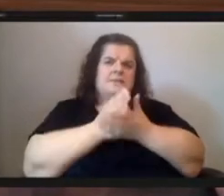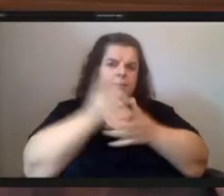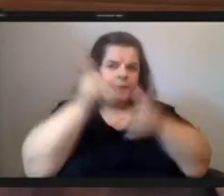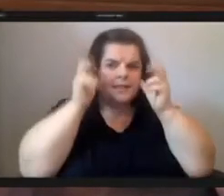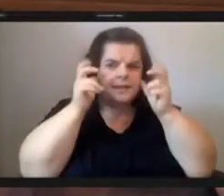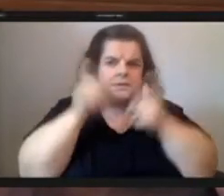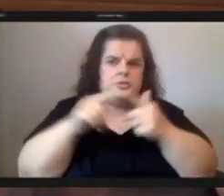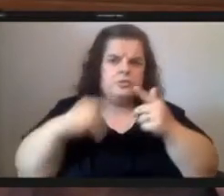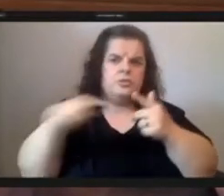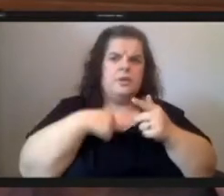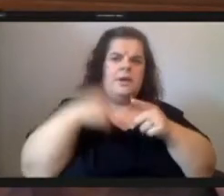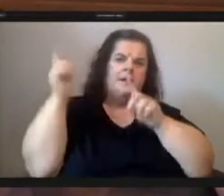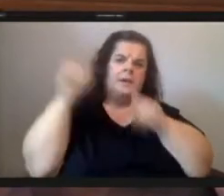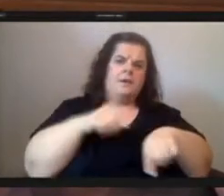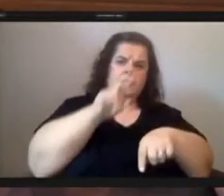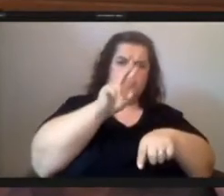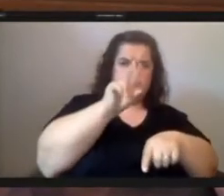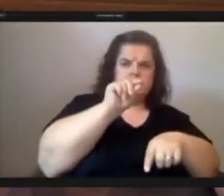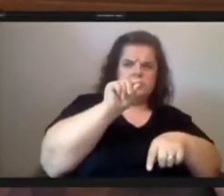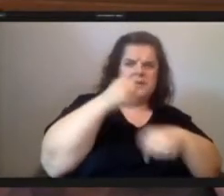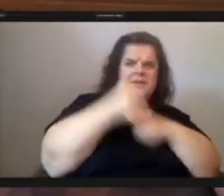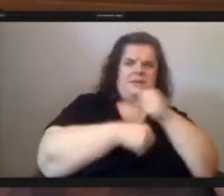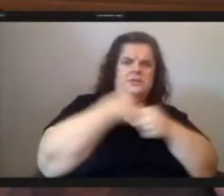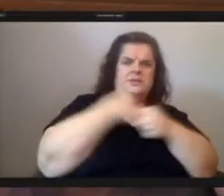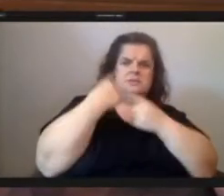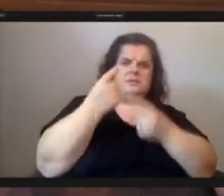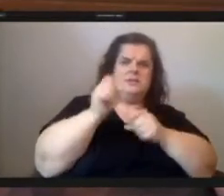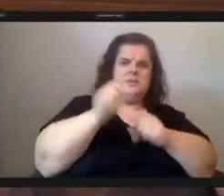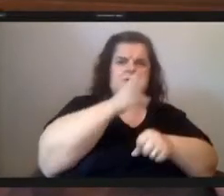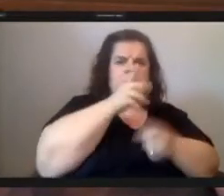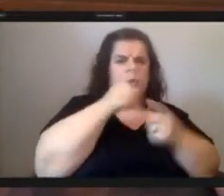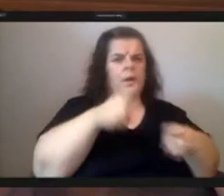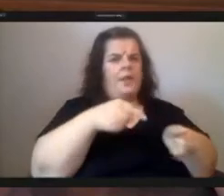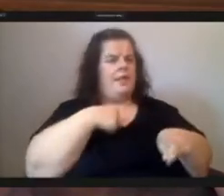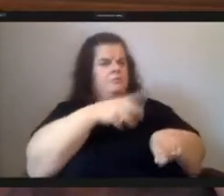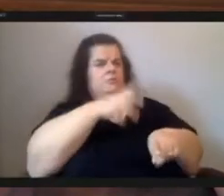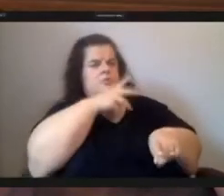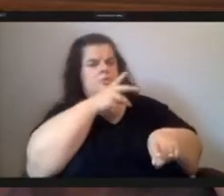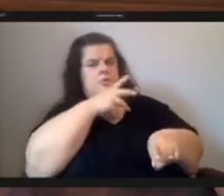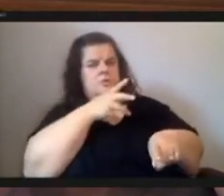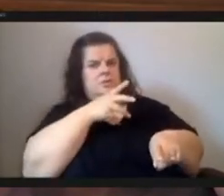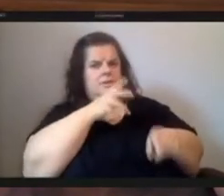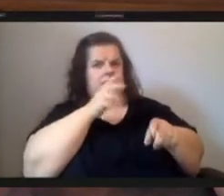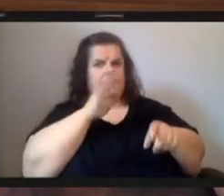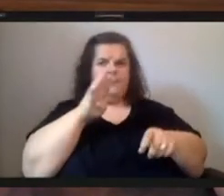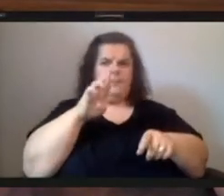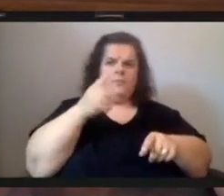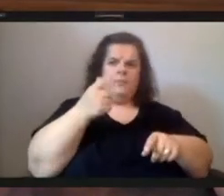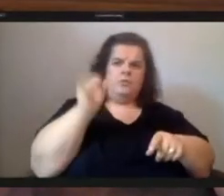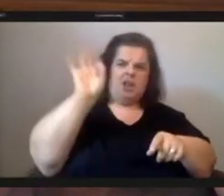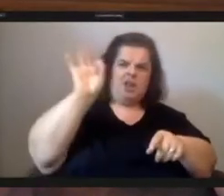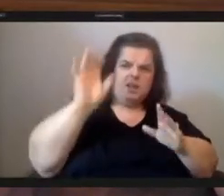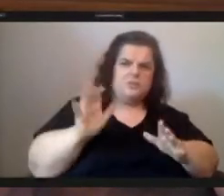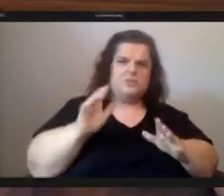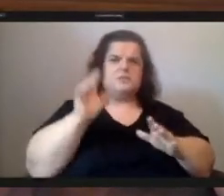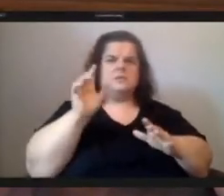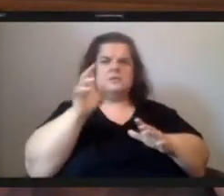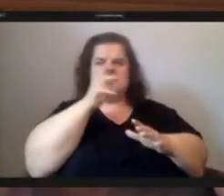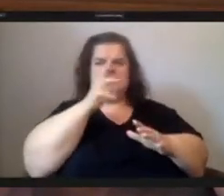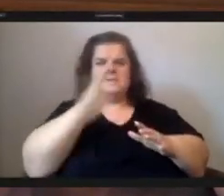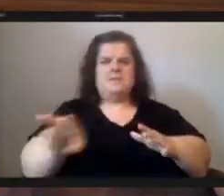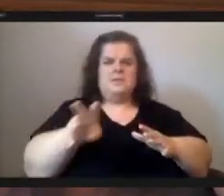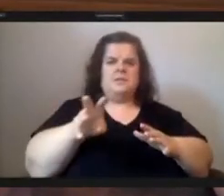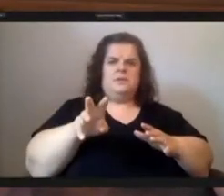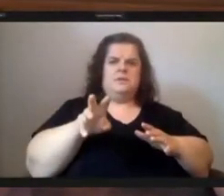come down here 20 something years and they can talk while i'm talking you have burgess you see him how ignorant he was it was a